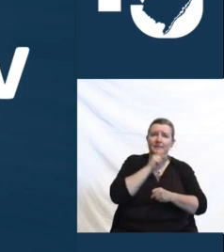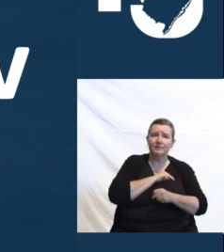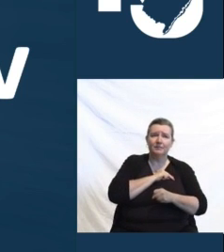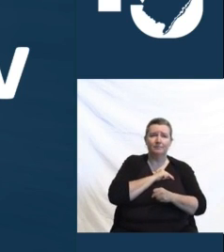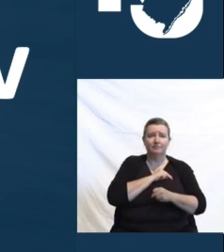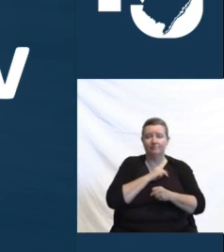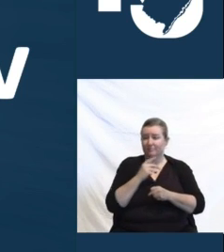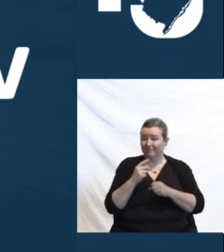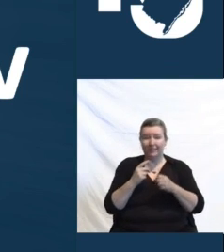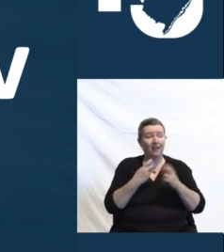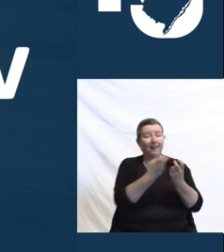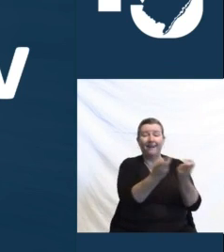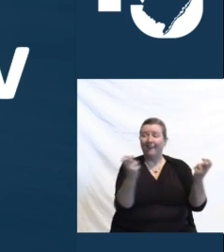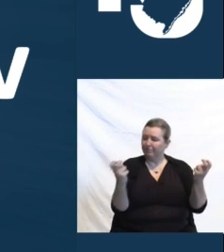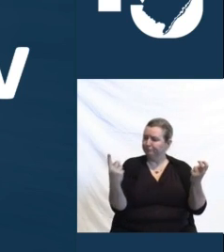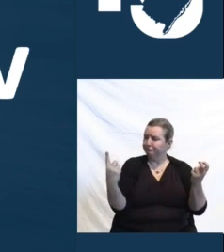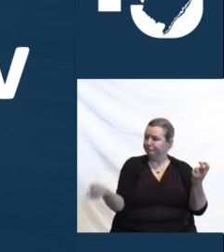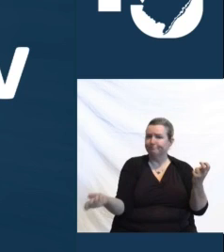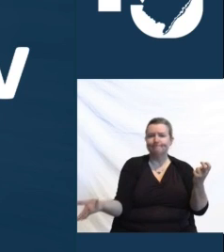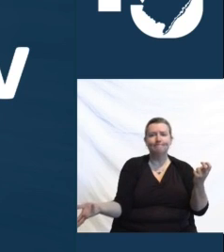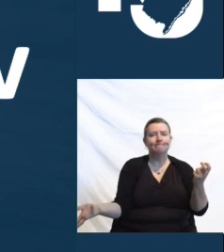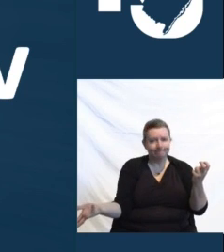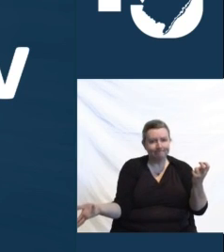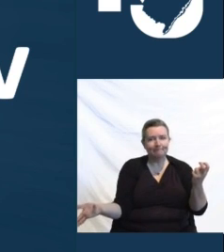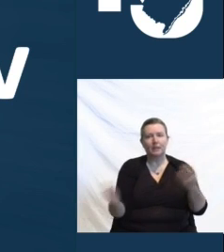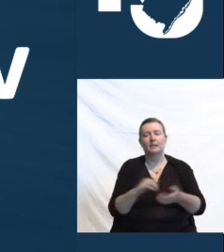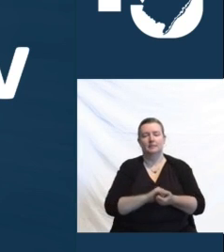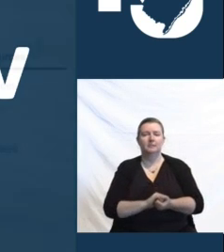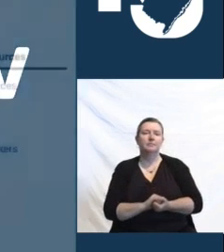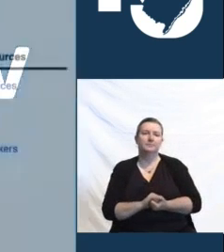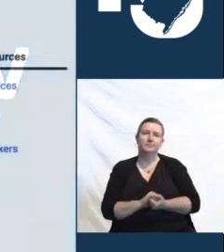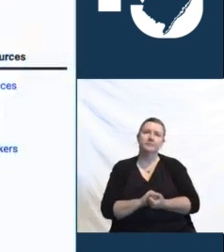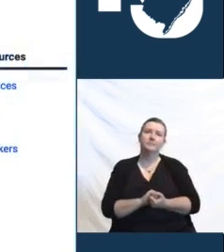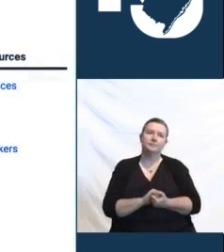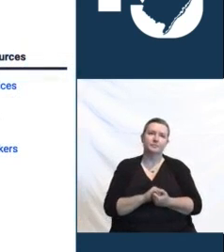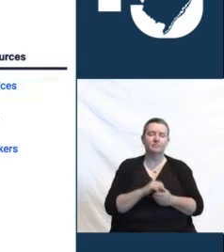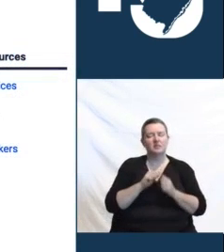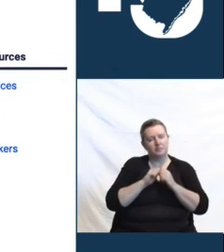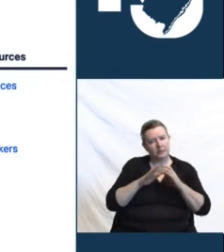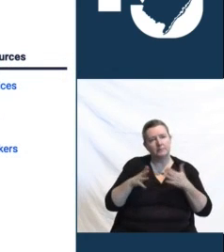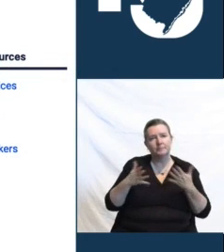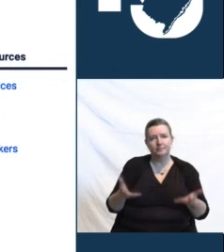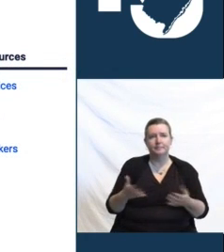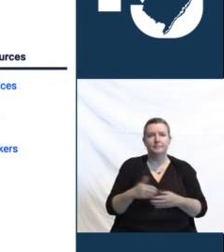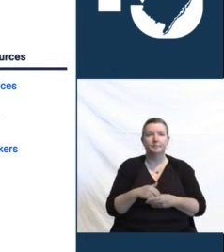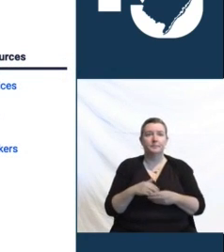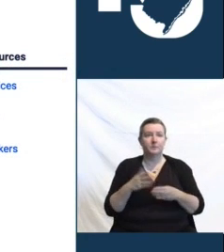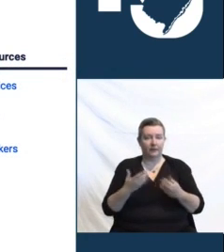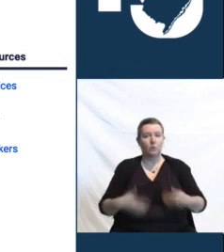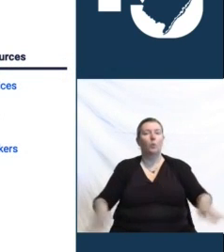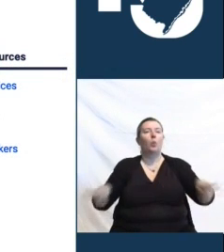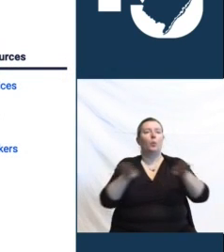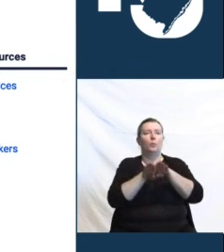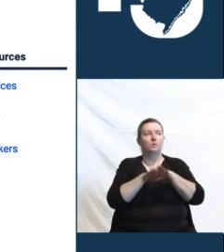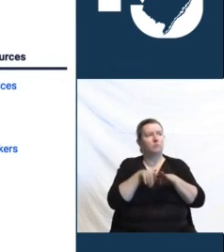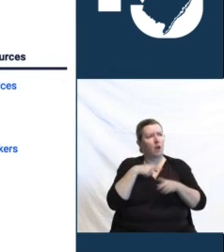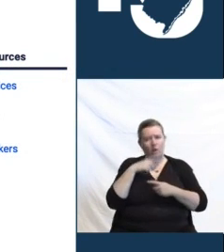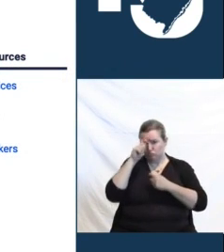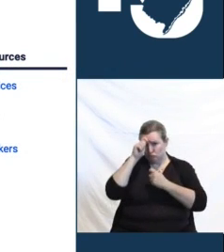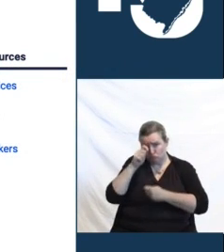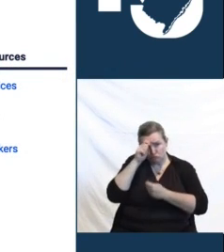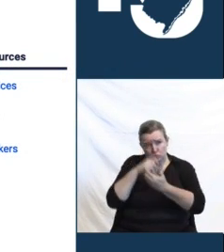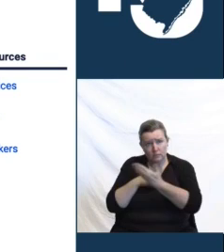spiritually. And may God bless them all. Before we close, I want to take a moment to acknowledge the great work of the New Jersey Department